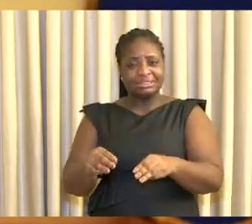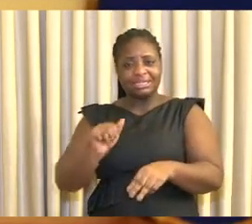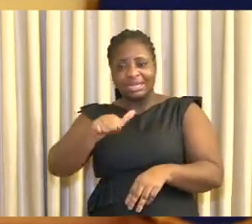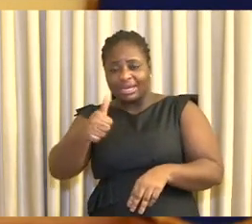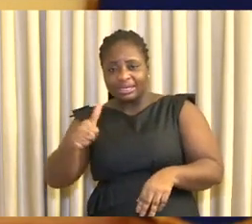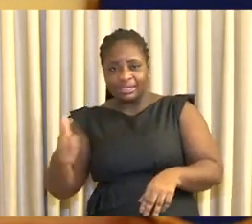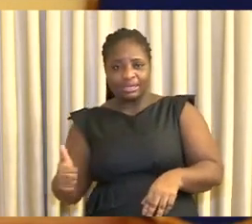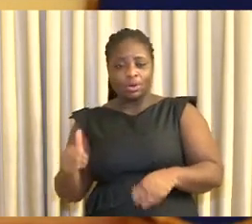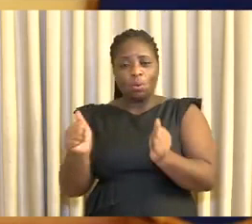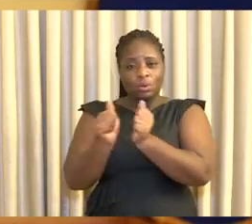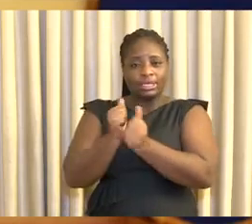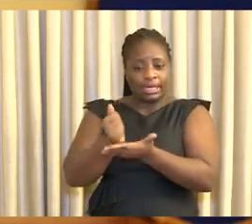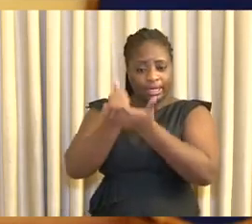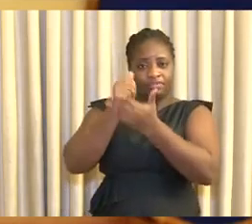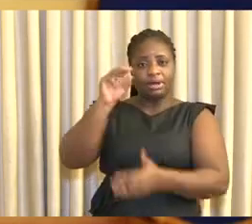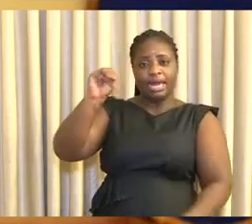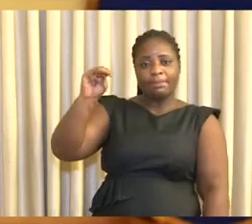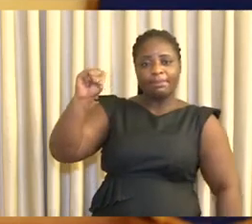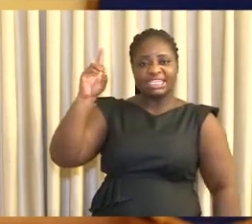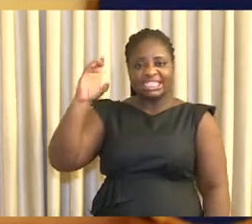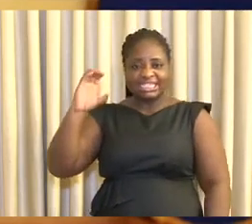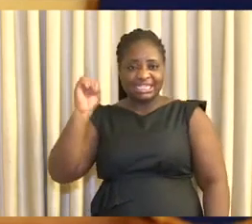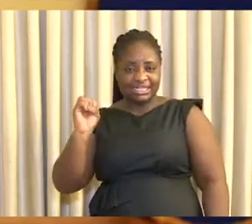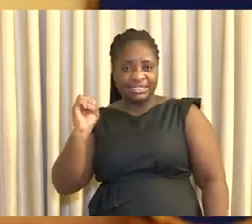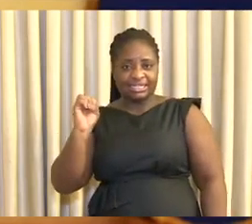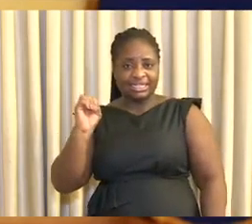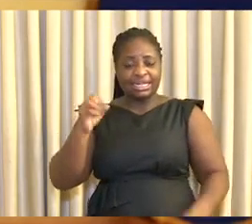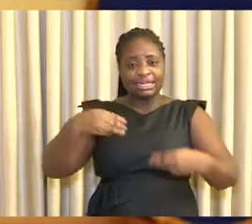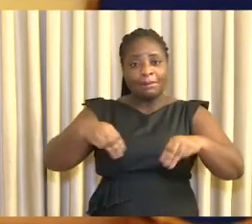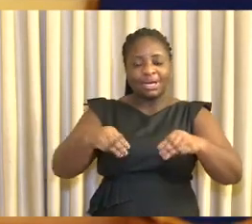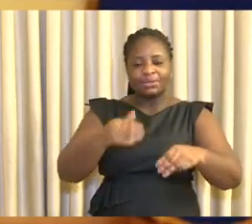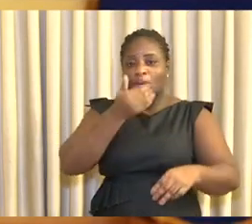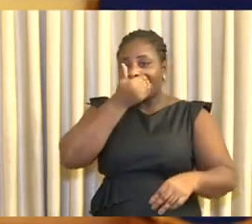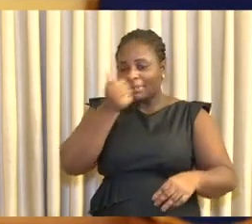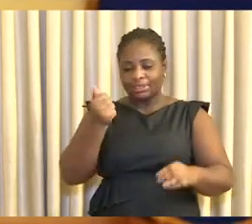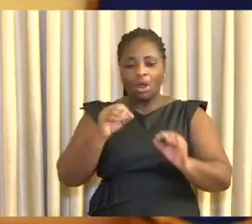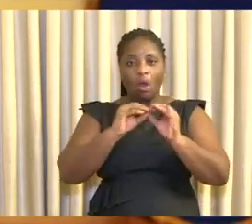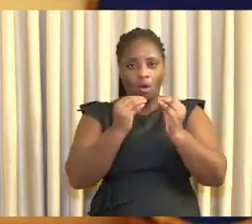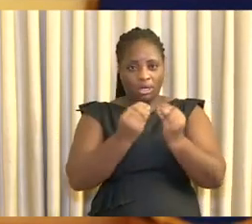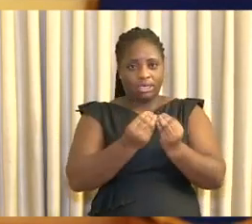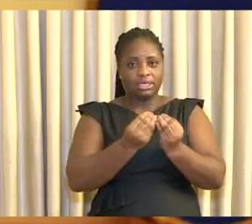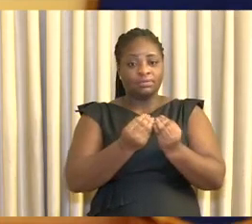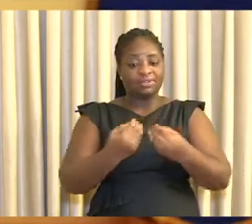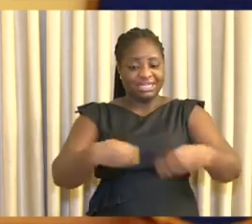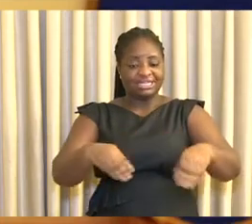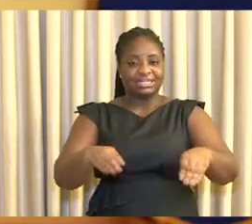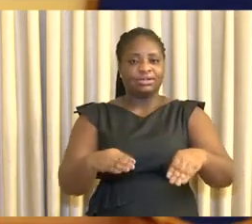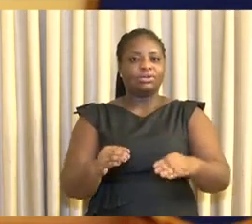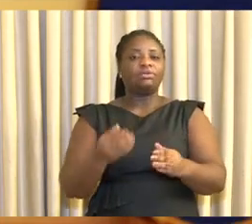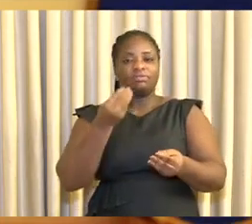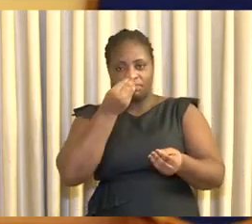metropolitan municipal and district assemblies, the markets will be better organized for the sale of foodstuffs.